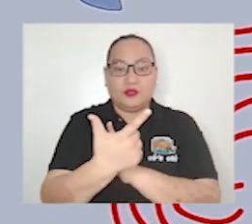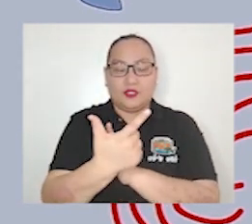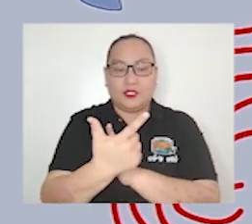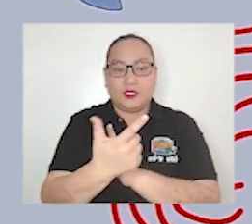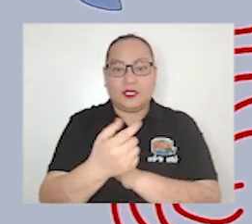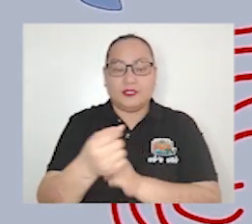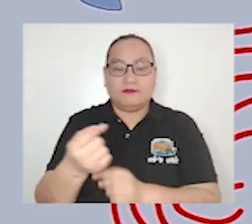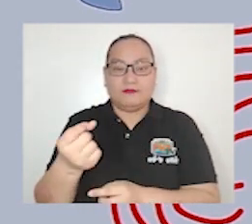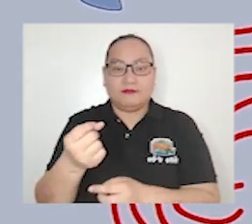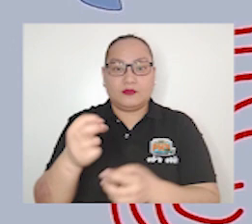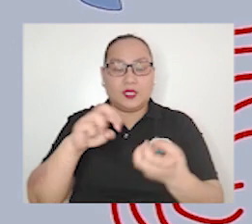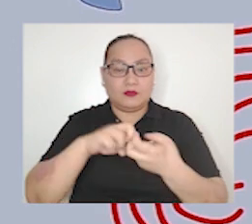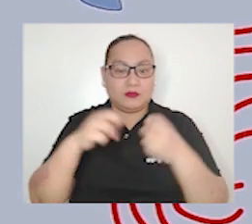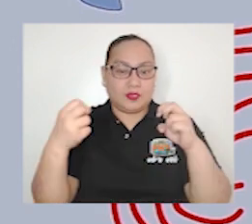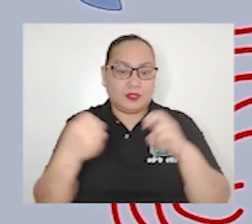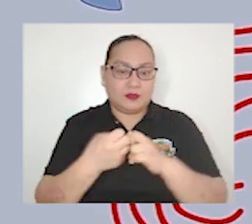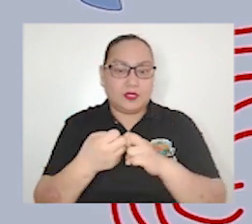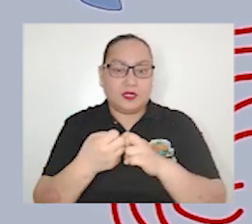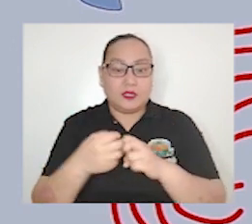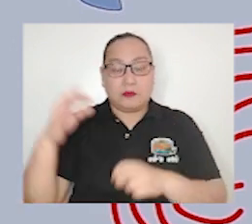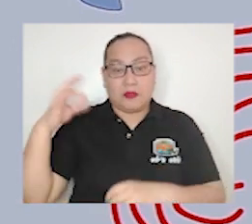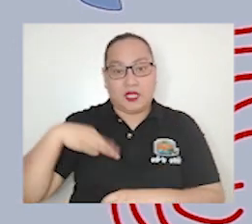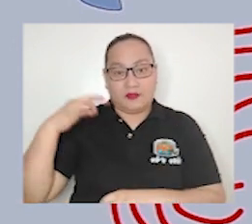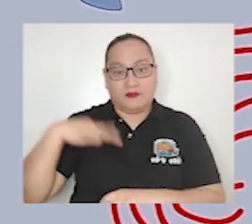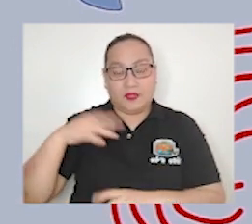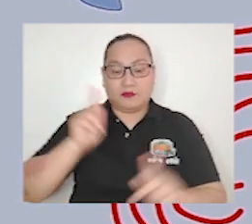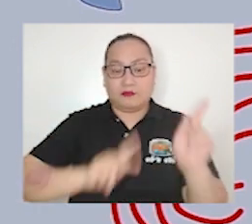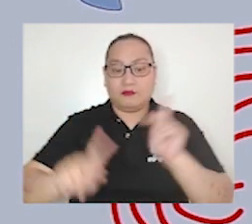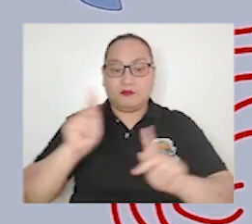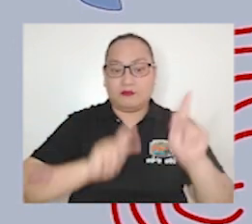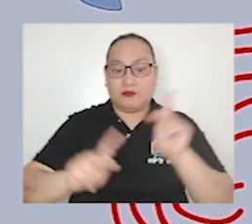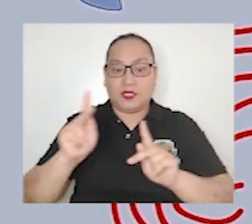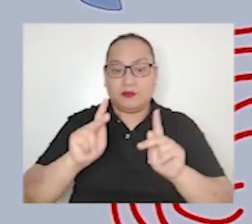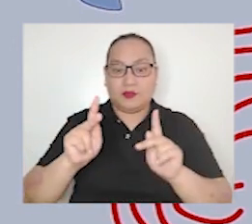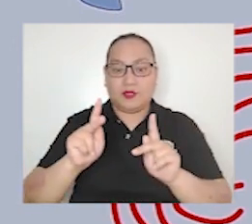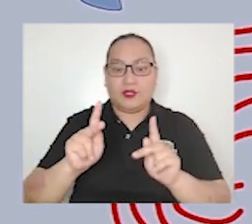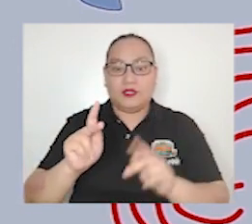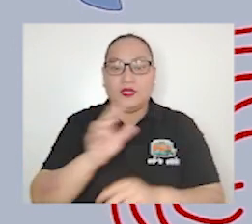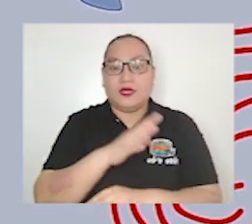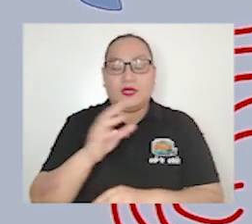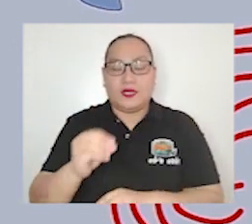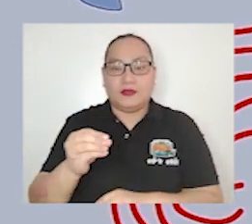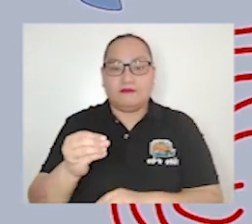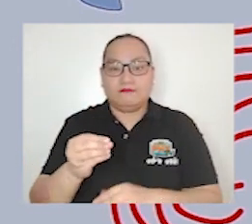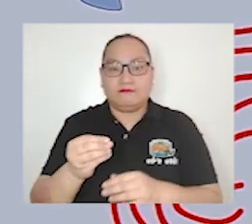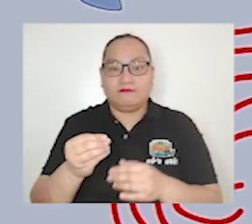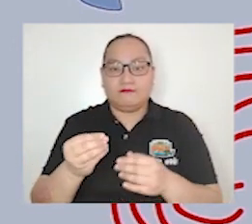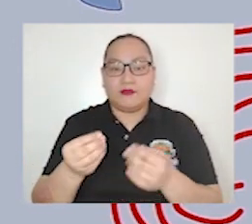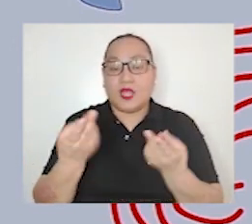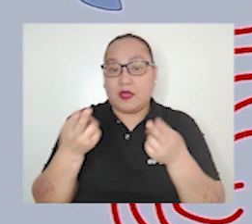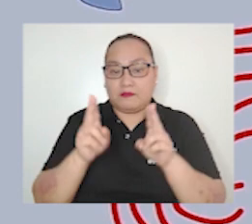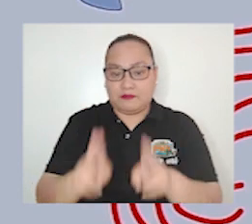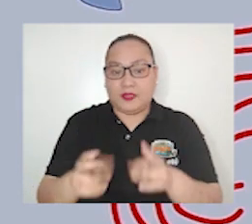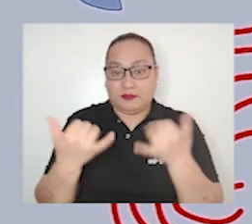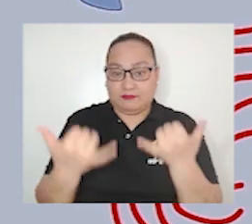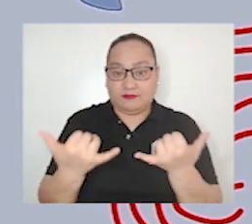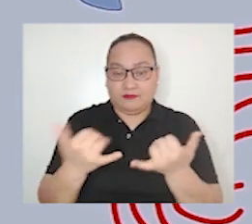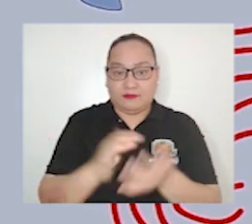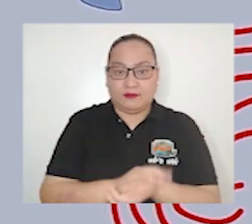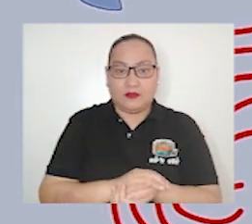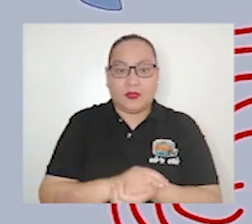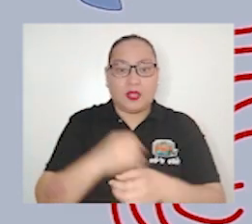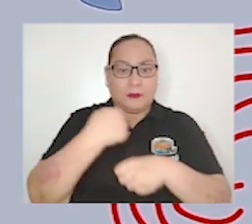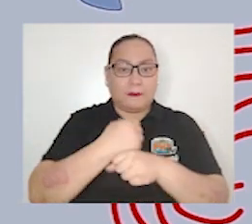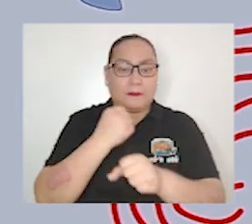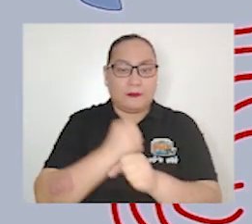that benefit people to make informed decisions on the issues at hand These journalists